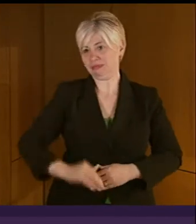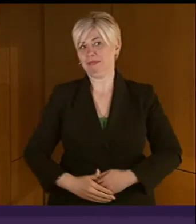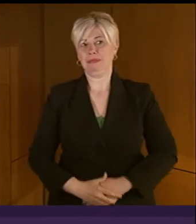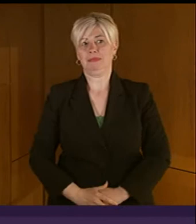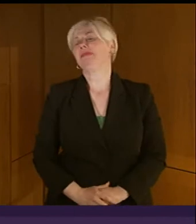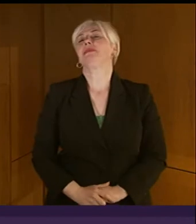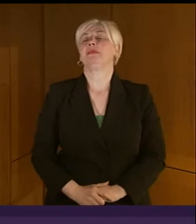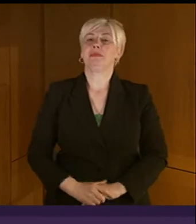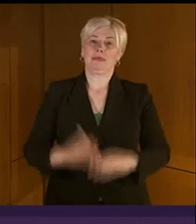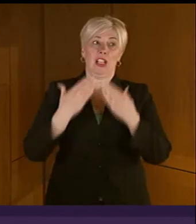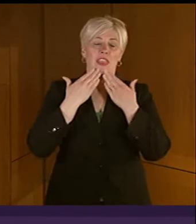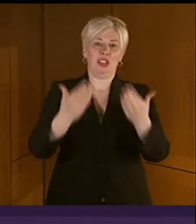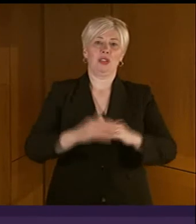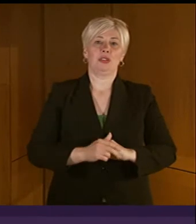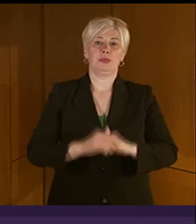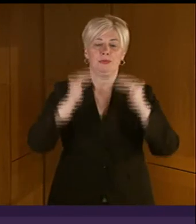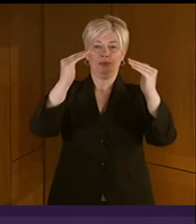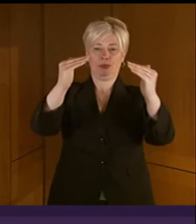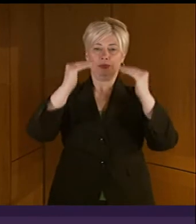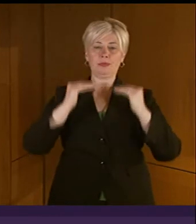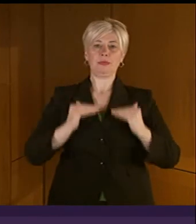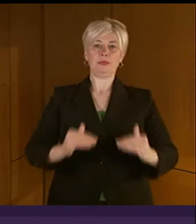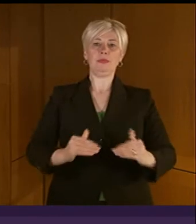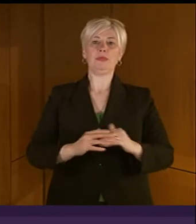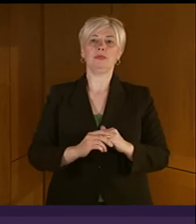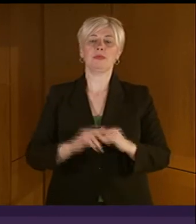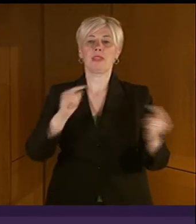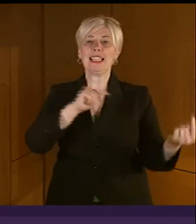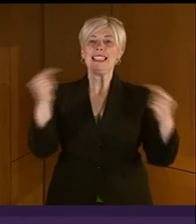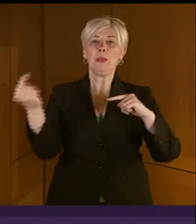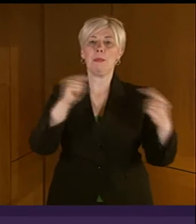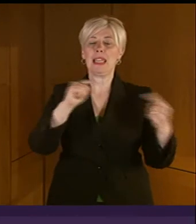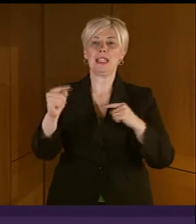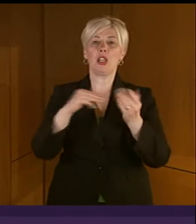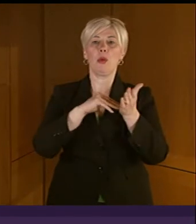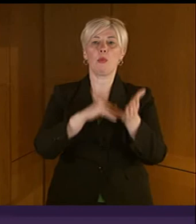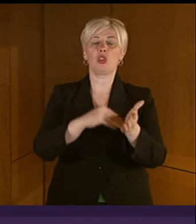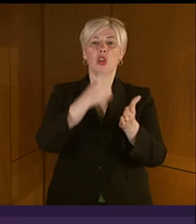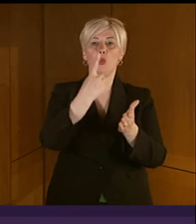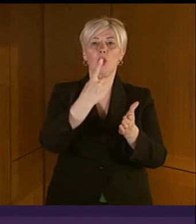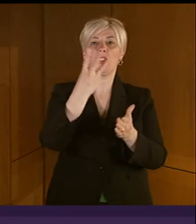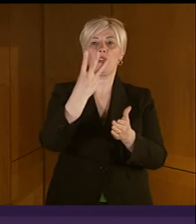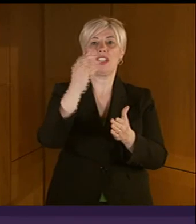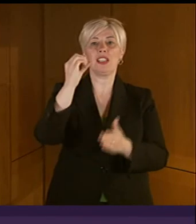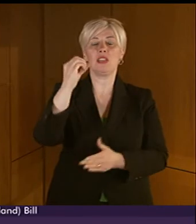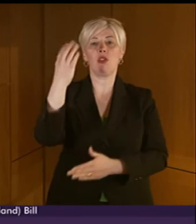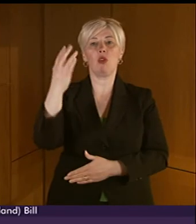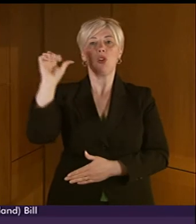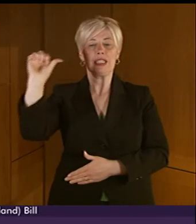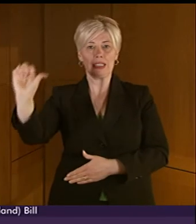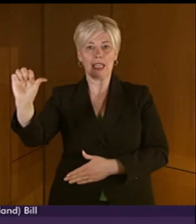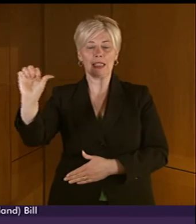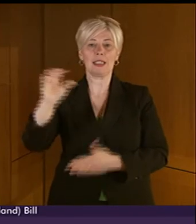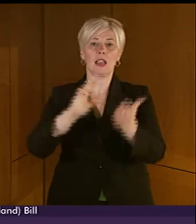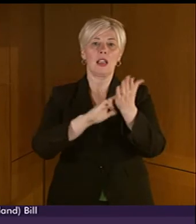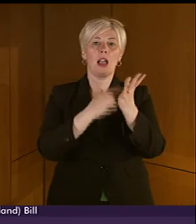Thank you. We now move to the next side of business which is a debate on motion number 13046 in the name of Mark